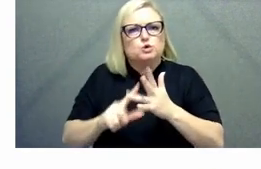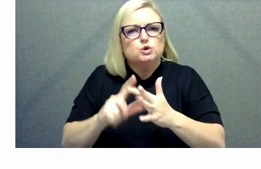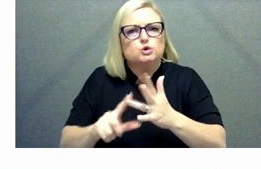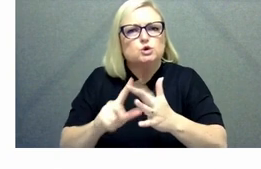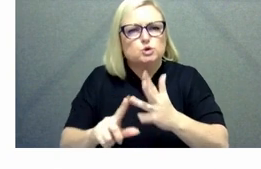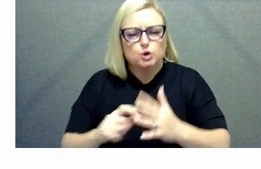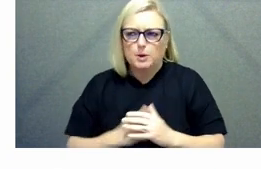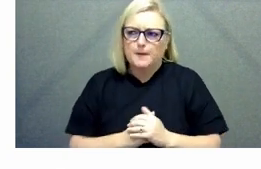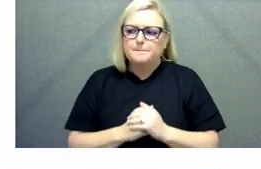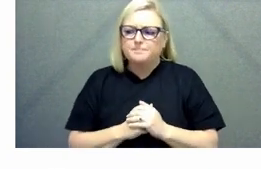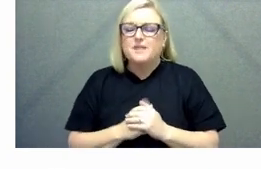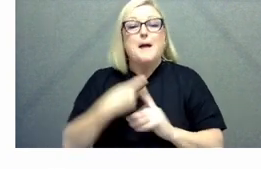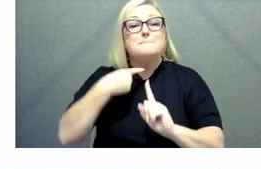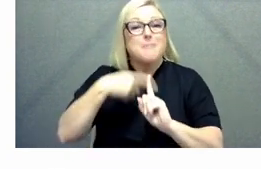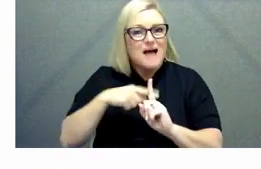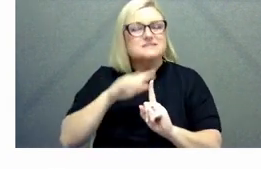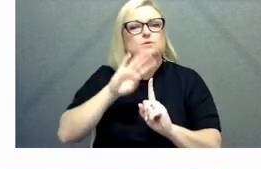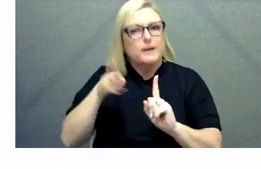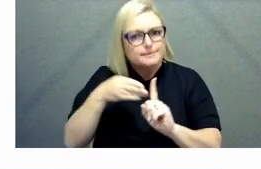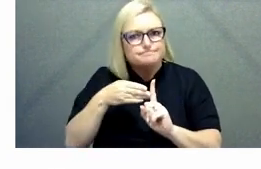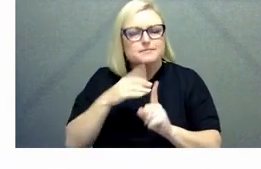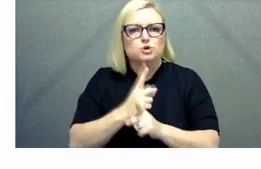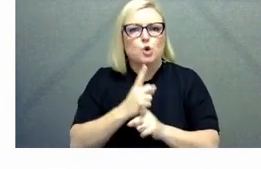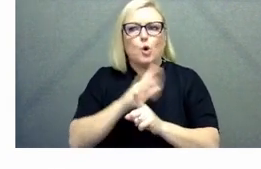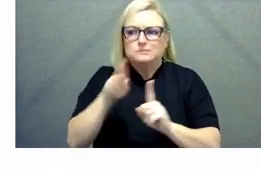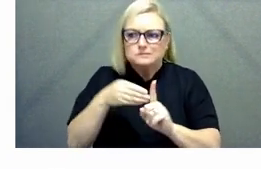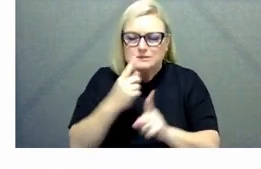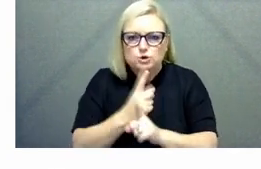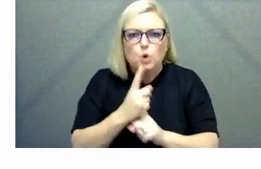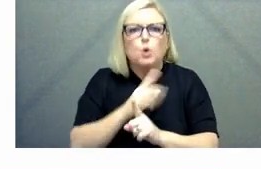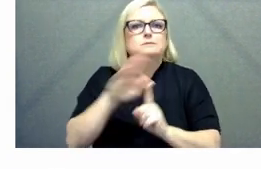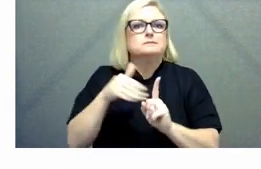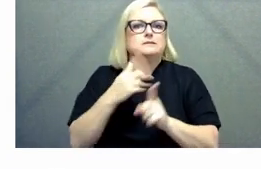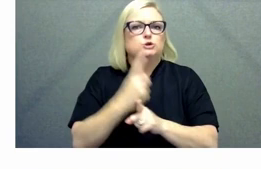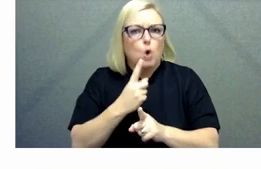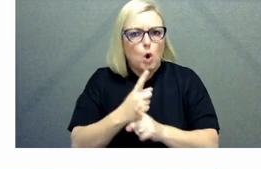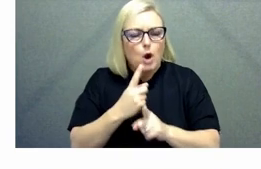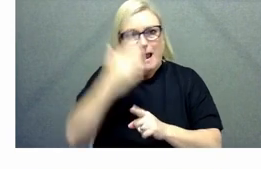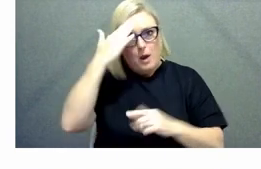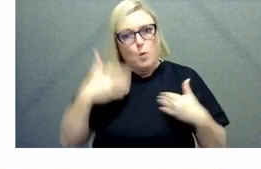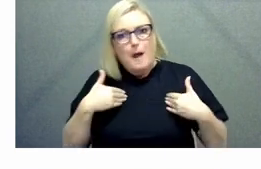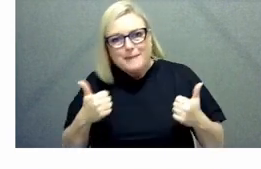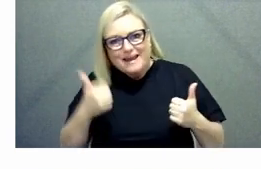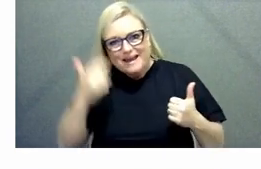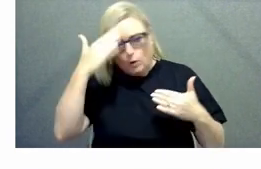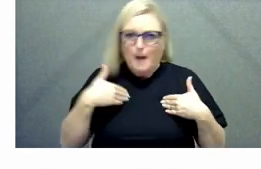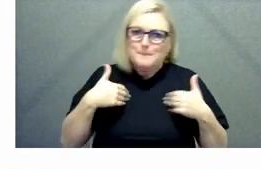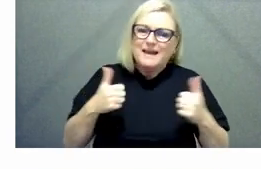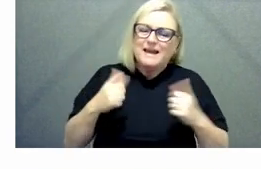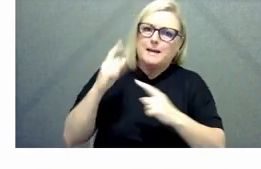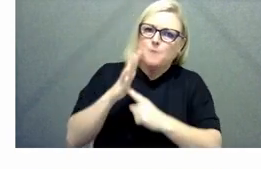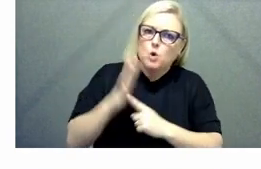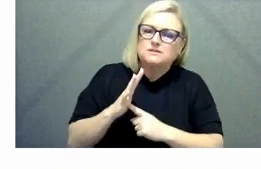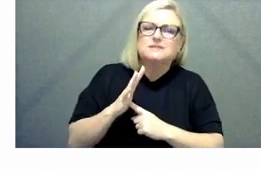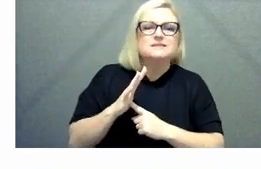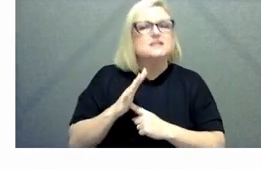it um time and time again we're hoping that that's one way that makes it more of a visible you know this is actually something that we do care about we do focus on this we